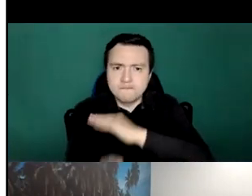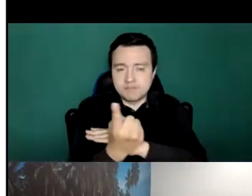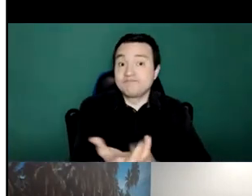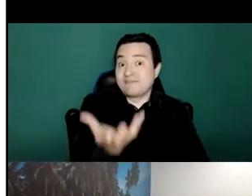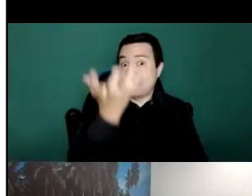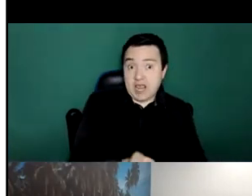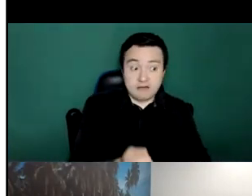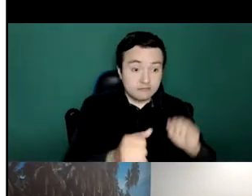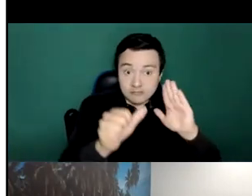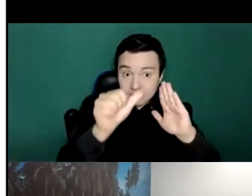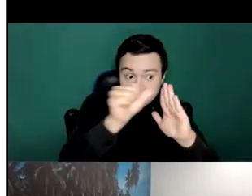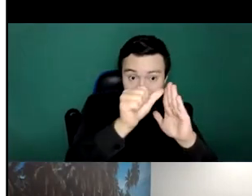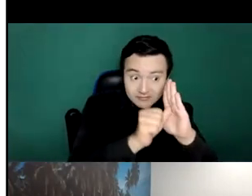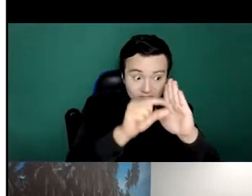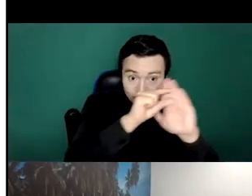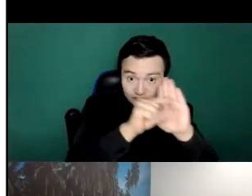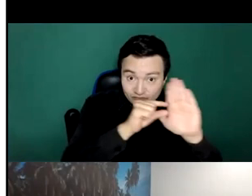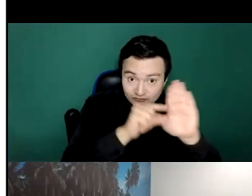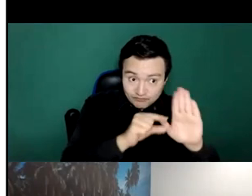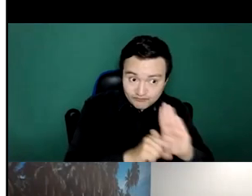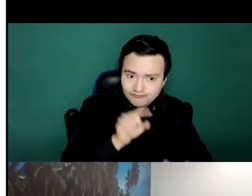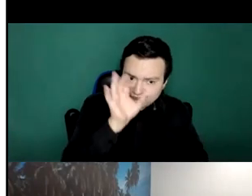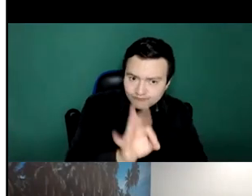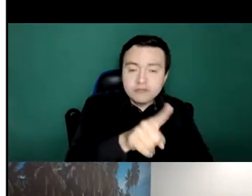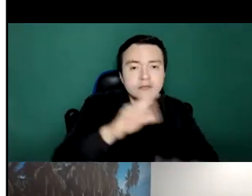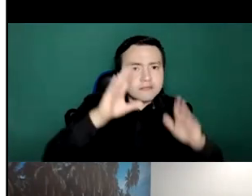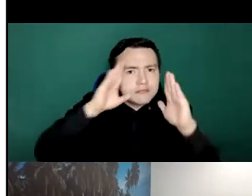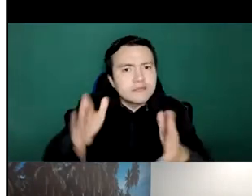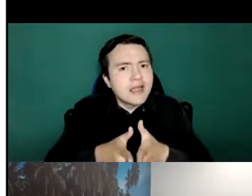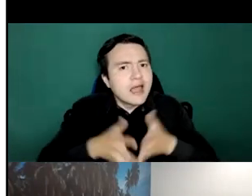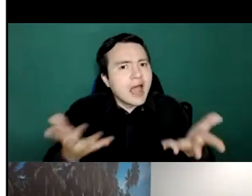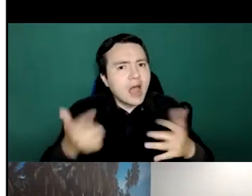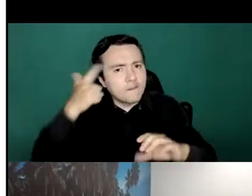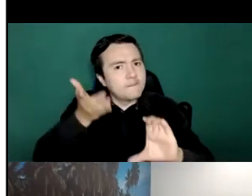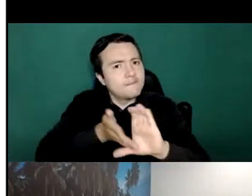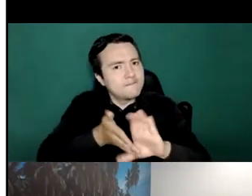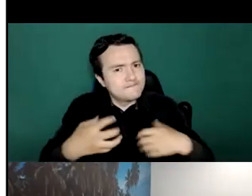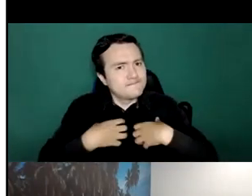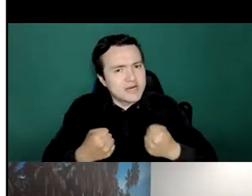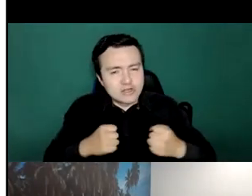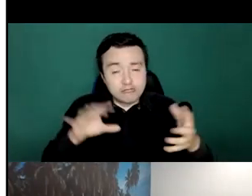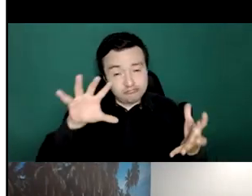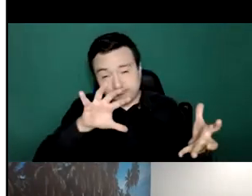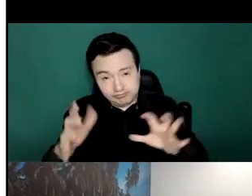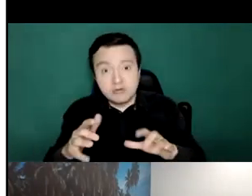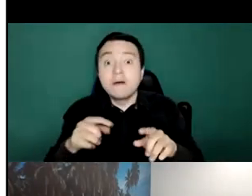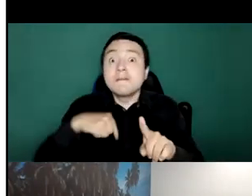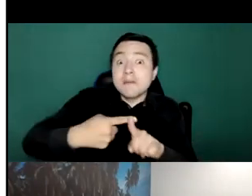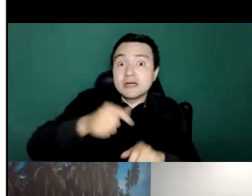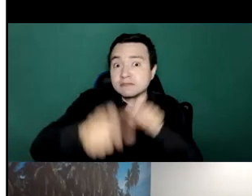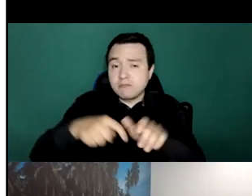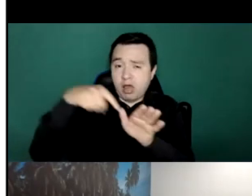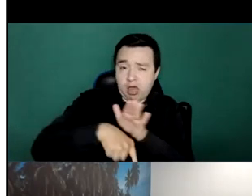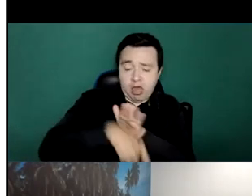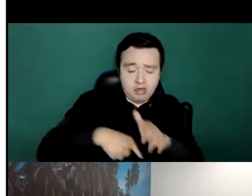and it speaks of providing care for during a mental health crisis